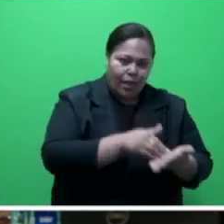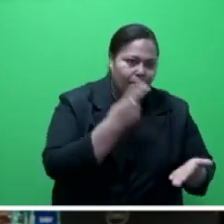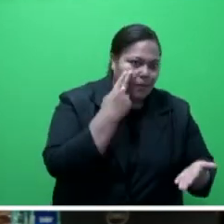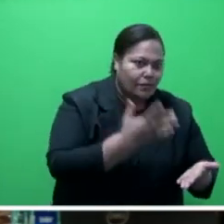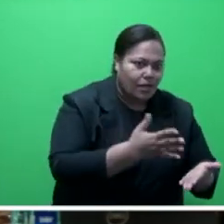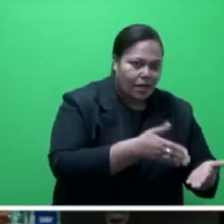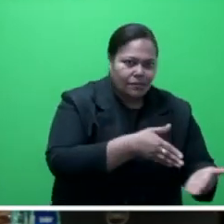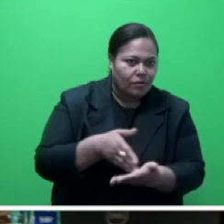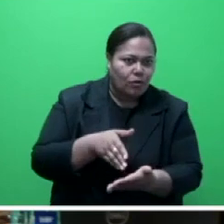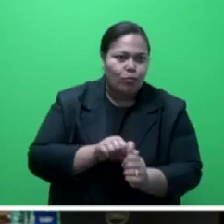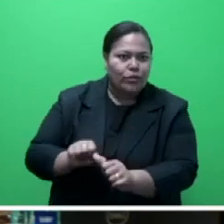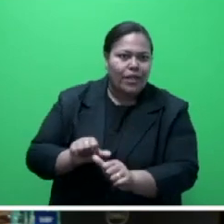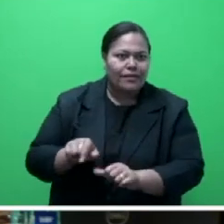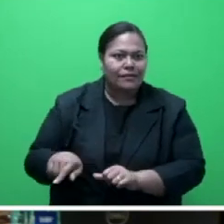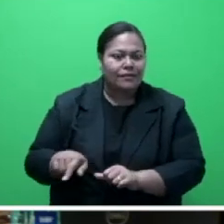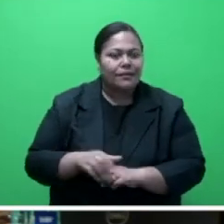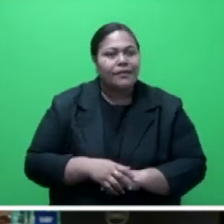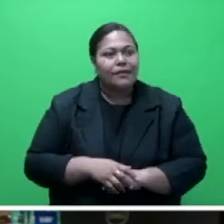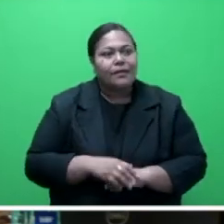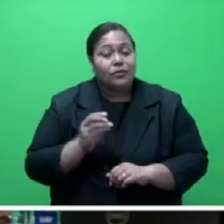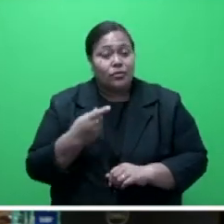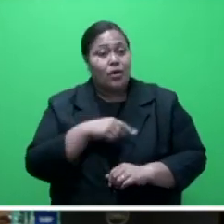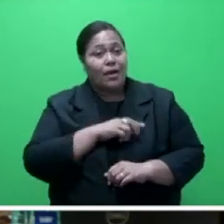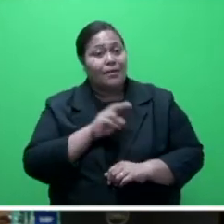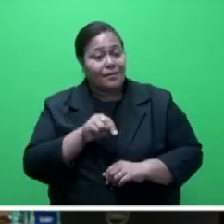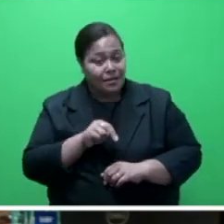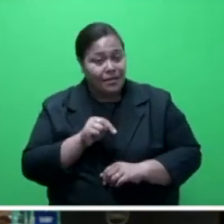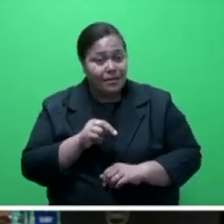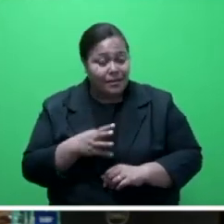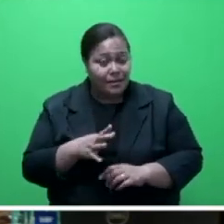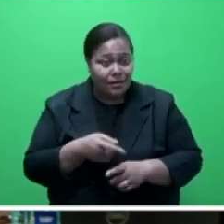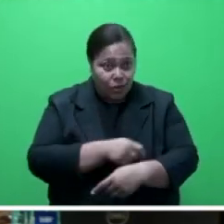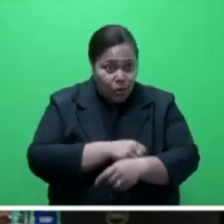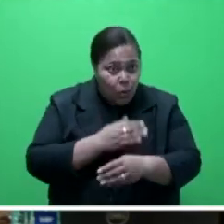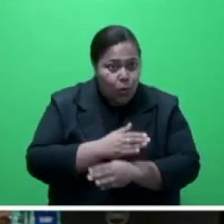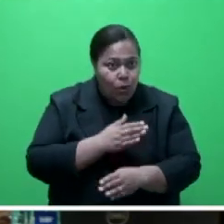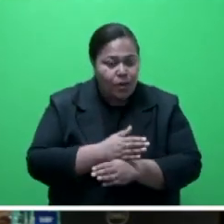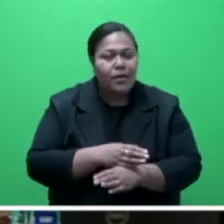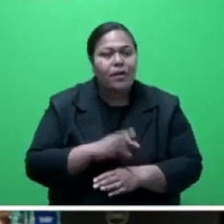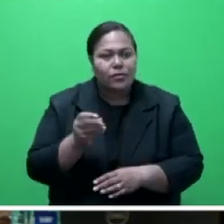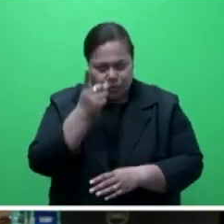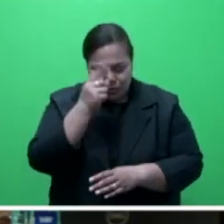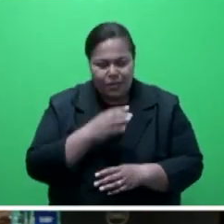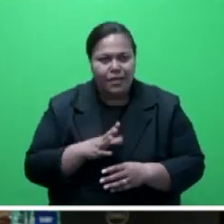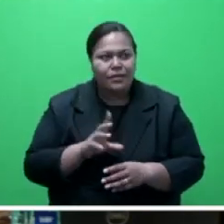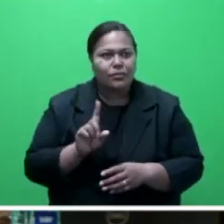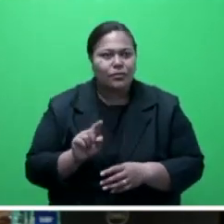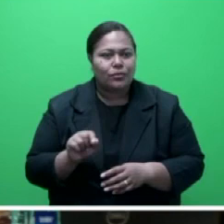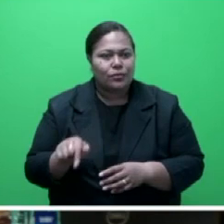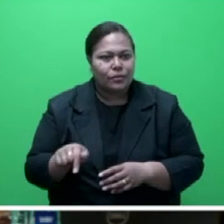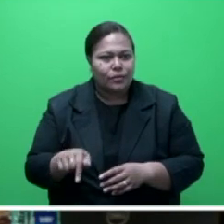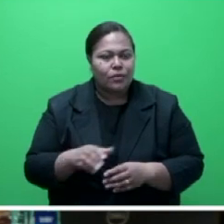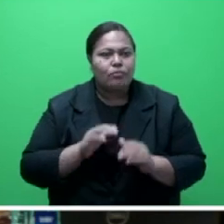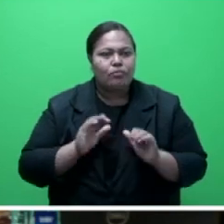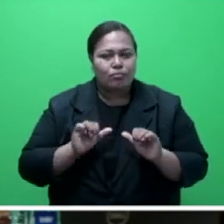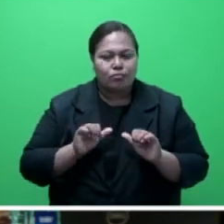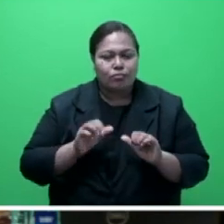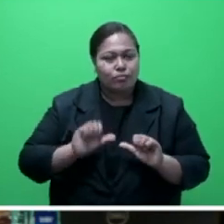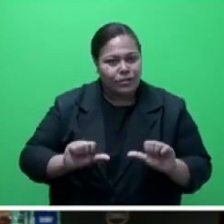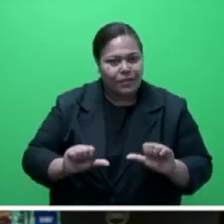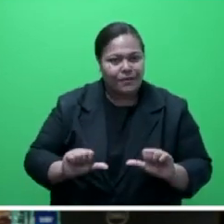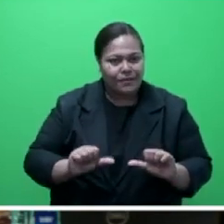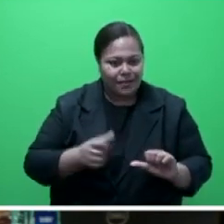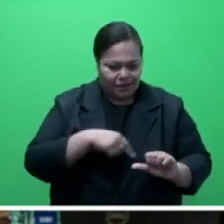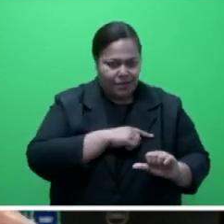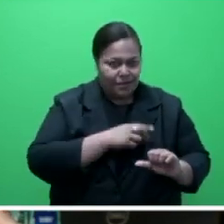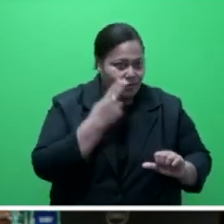said, biodiversity supports our current efforts to reduce negative effects of climate change through carbon sequestration. Moreover, conserving marine intake